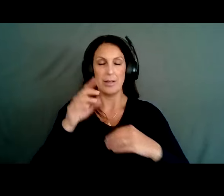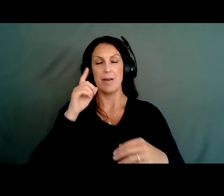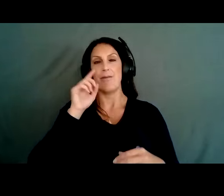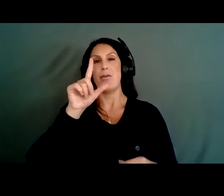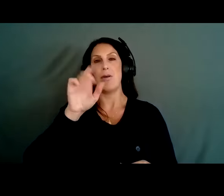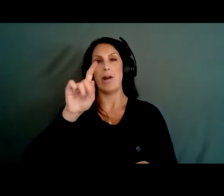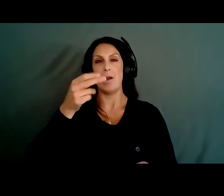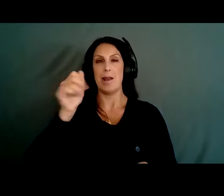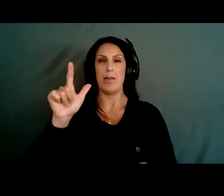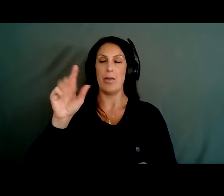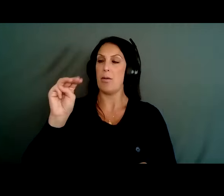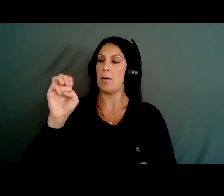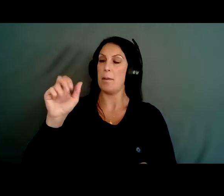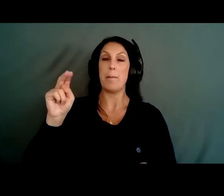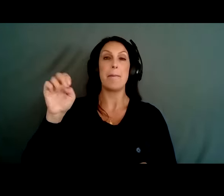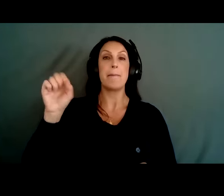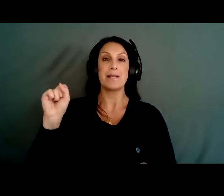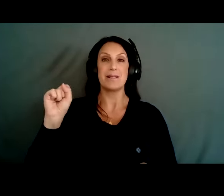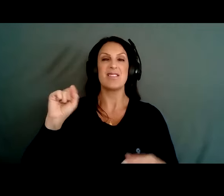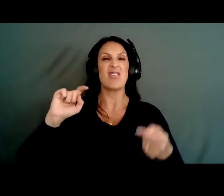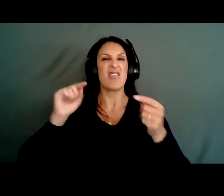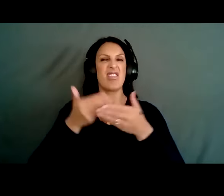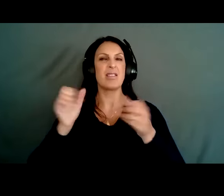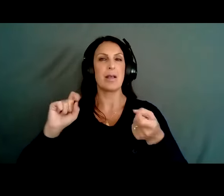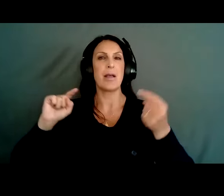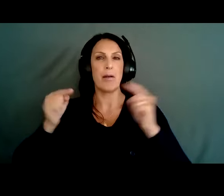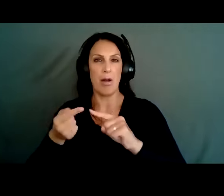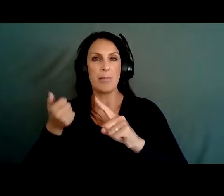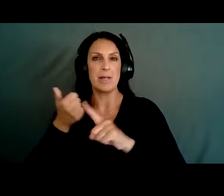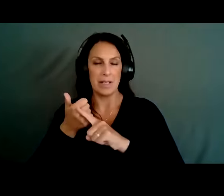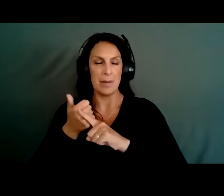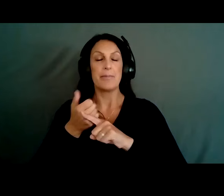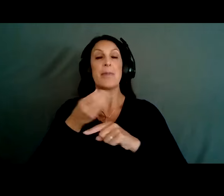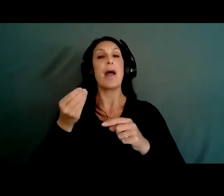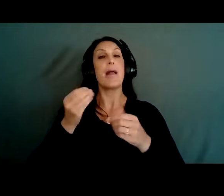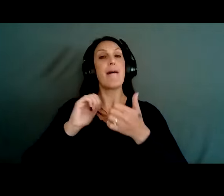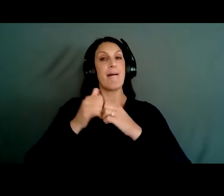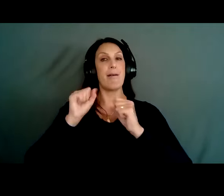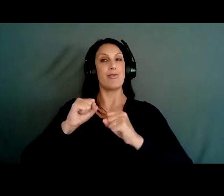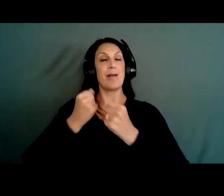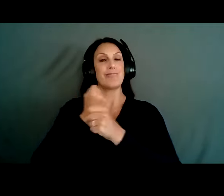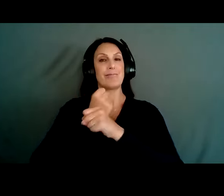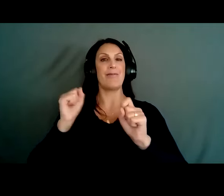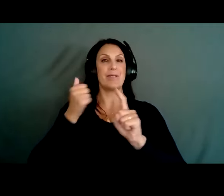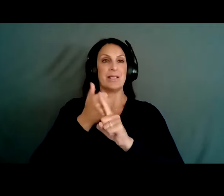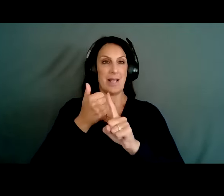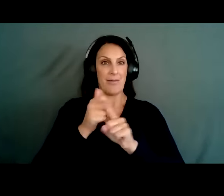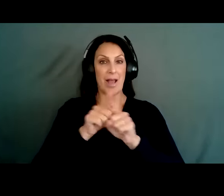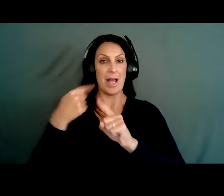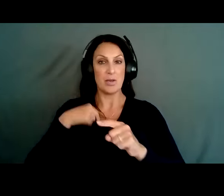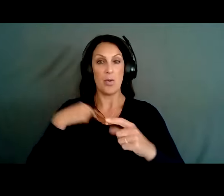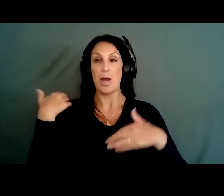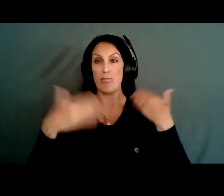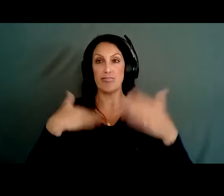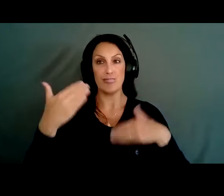we've referred to it in the past. Collectively, we kind of refer to it as means safety. So with that, we're going to jump in. As I'm going, please